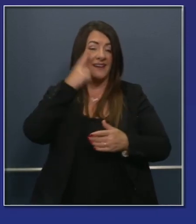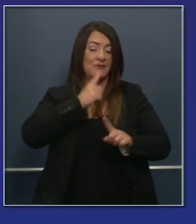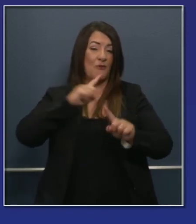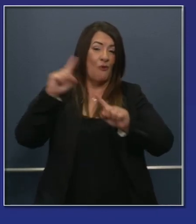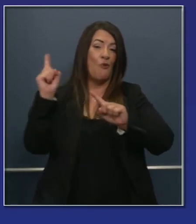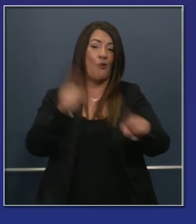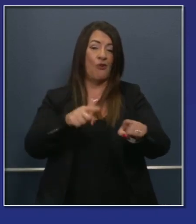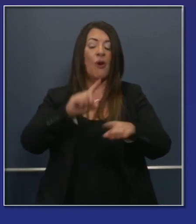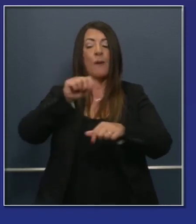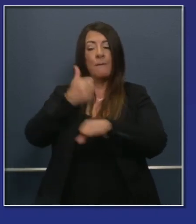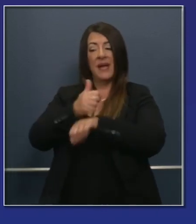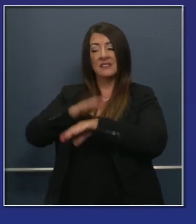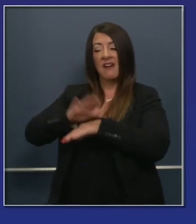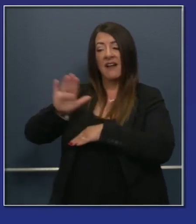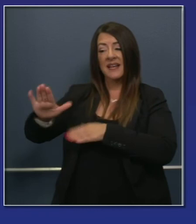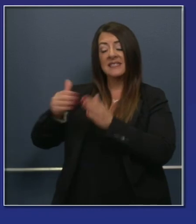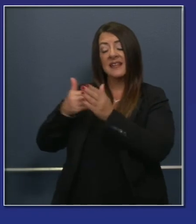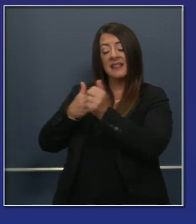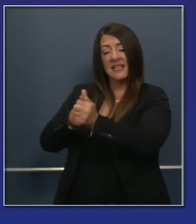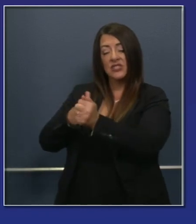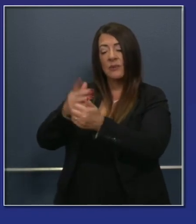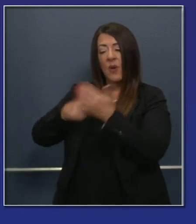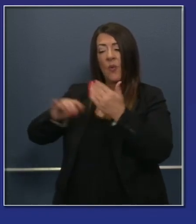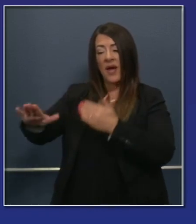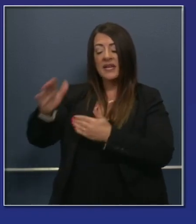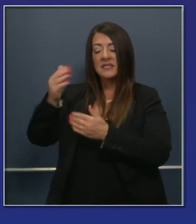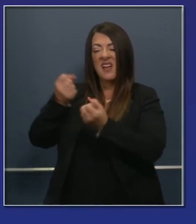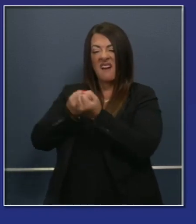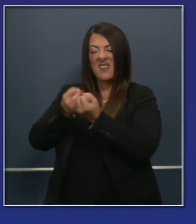advocacy, based upon his leadership. Tom Steyer.